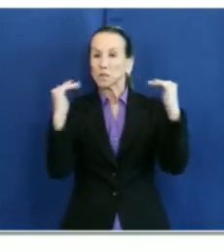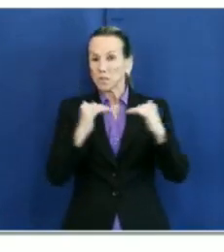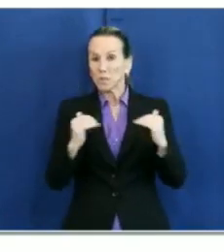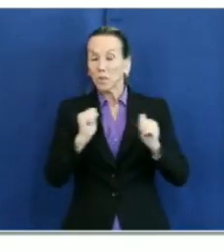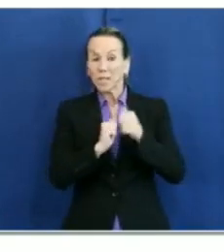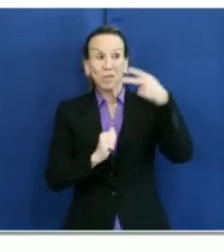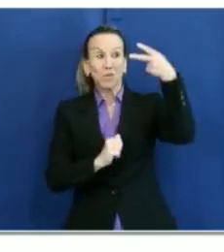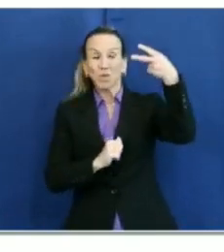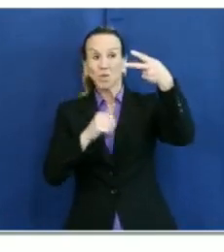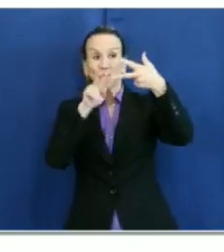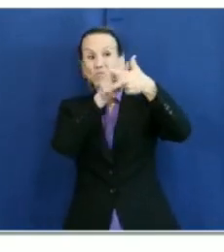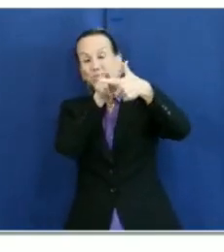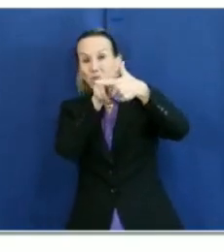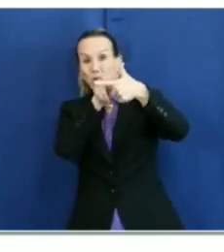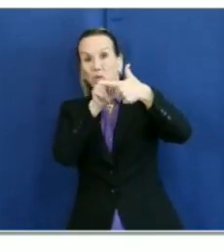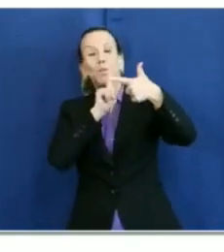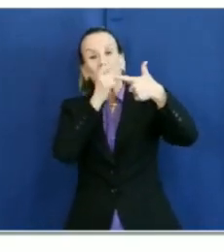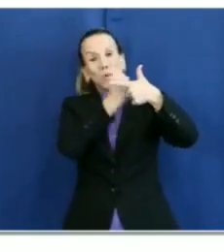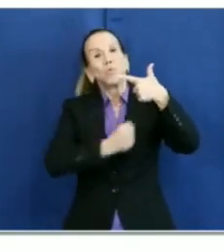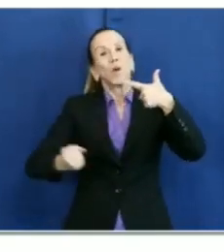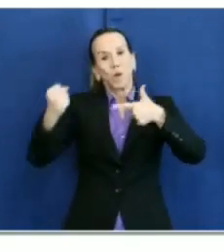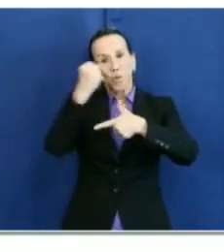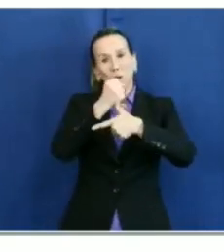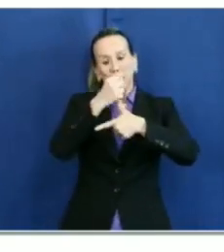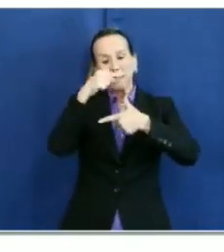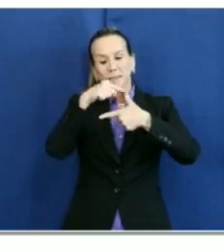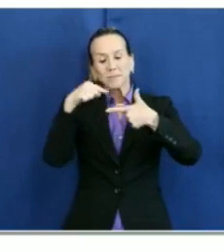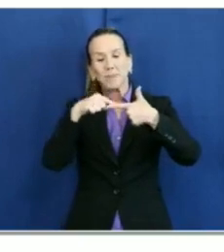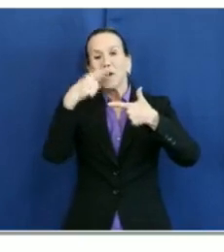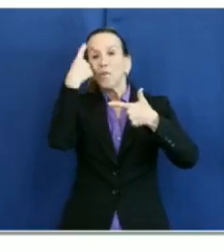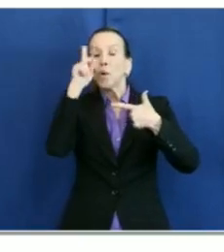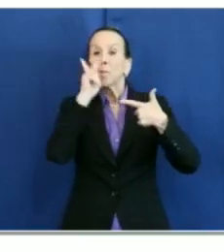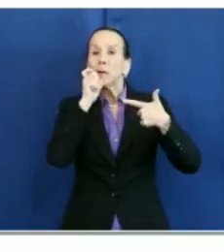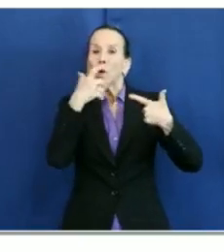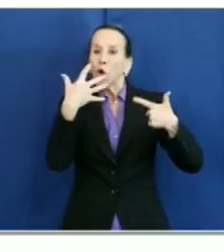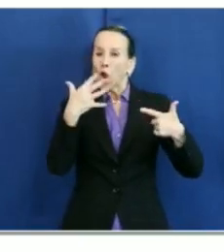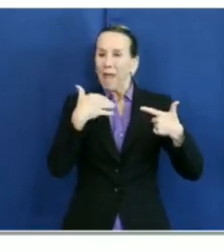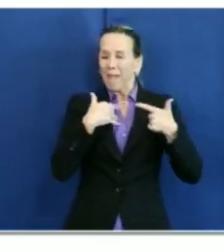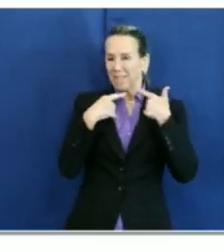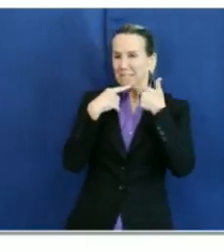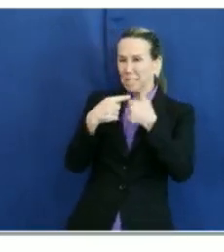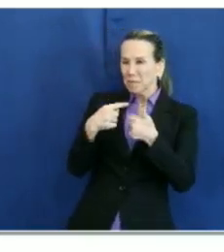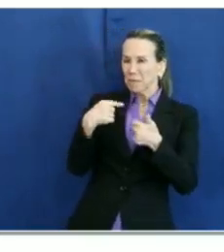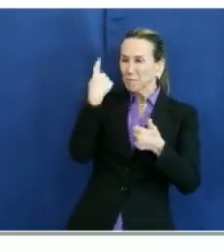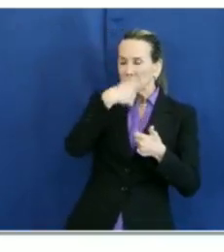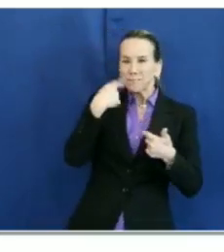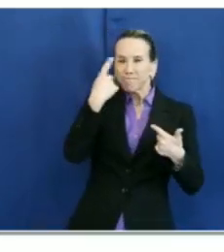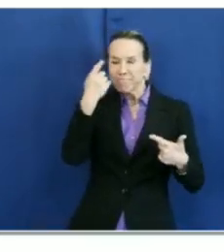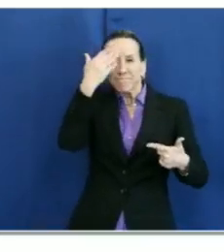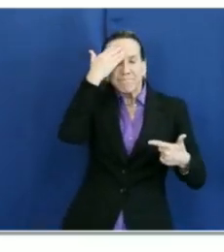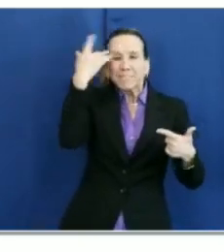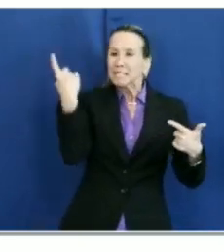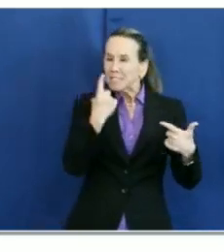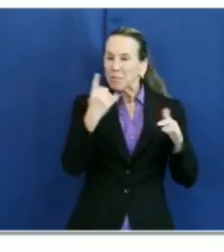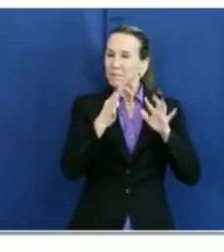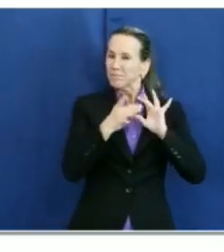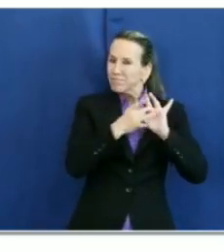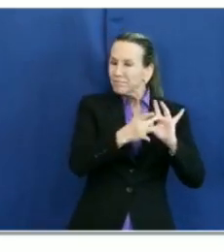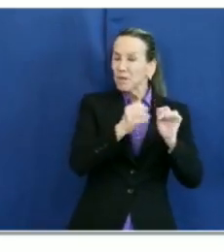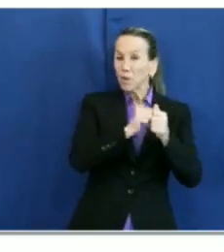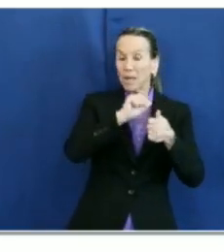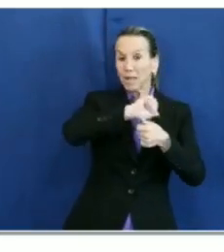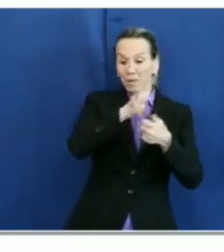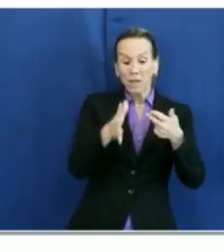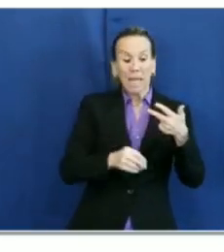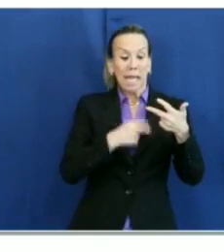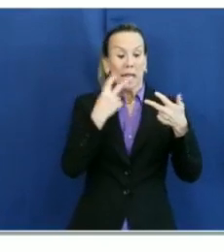specific priority testing for those groups and individuals with symptoms for COVID-19, and two groups related to